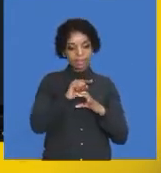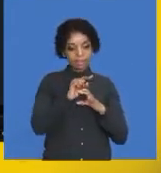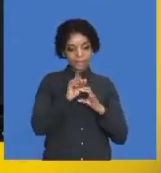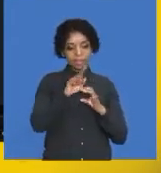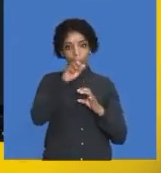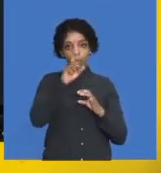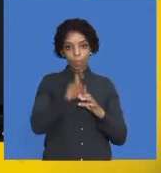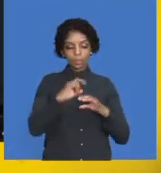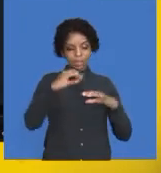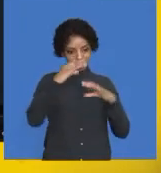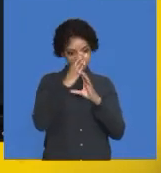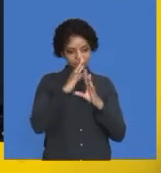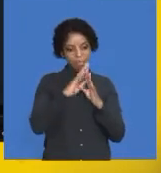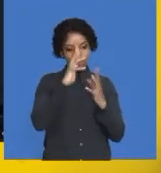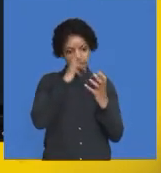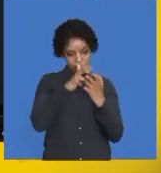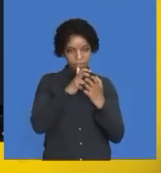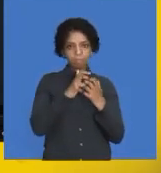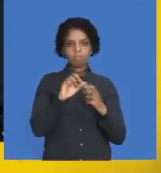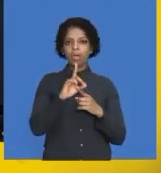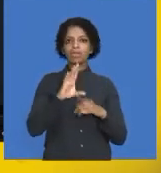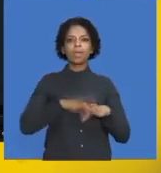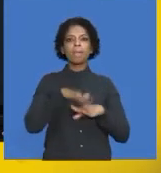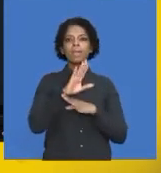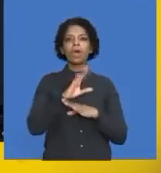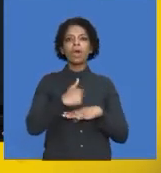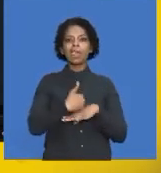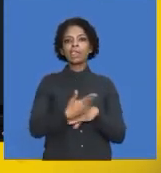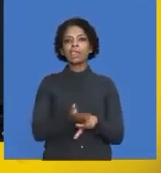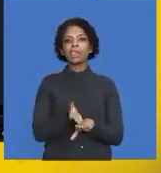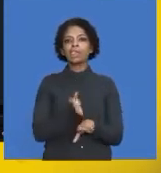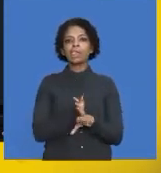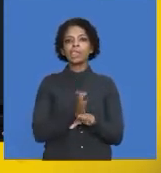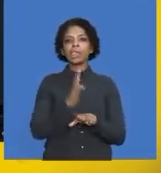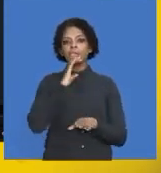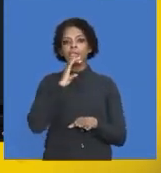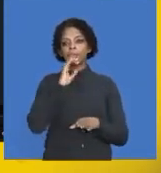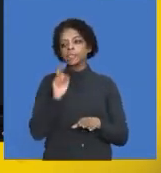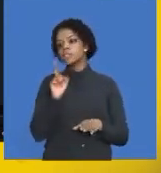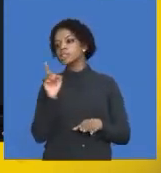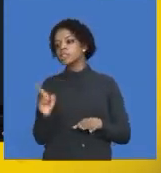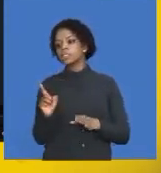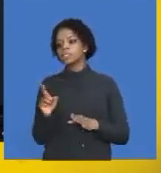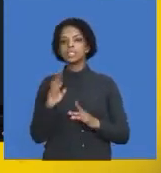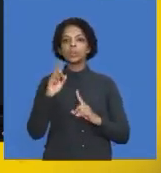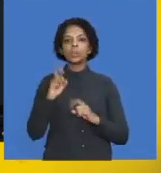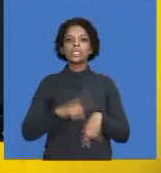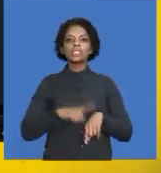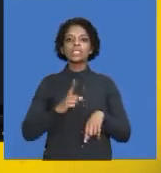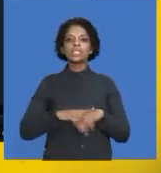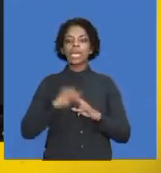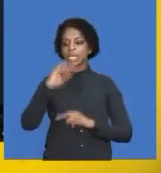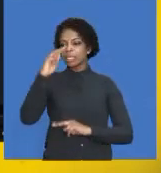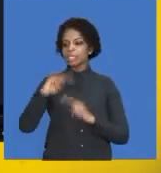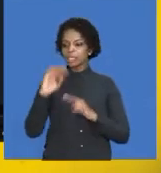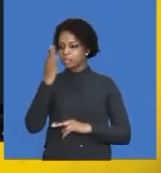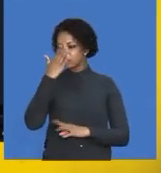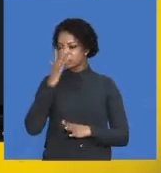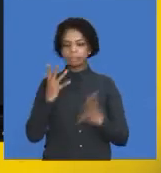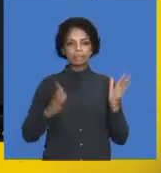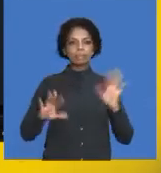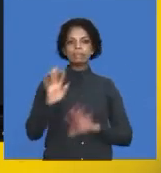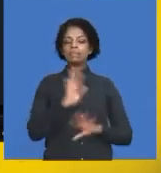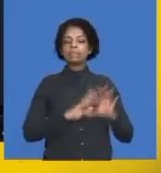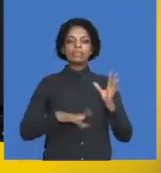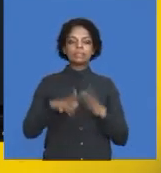to the question that you are answering. Don't spend more time on it, because then you are depriving another question, and you may then